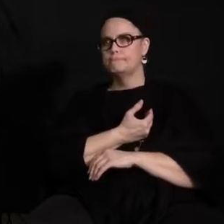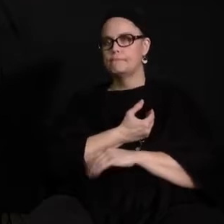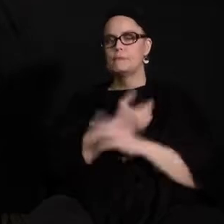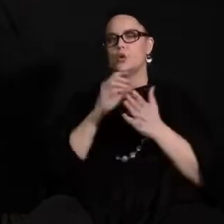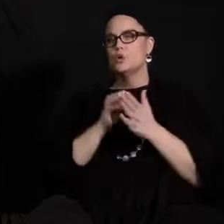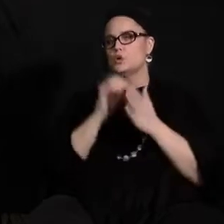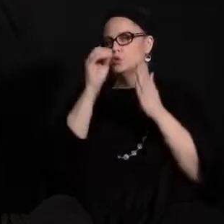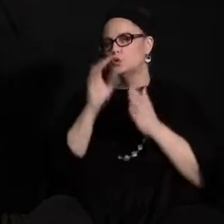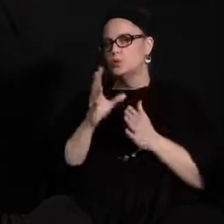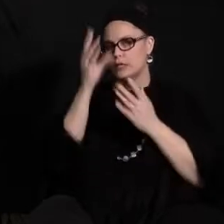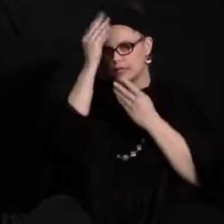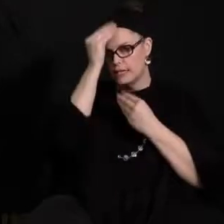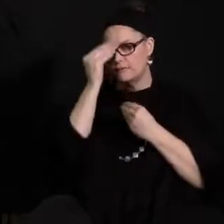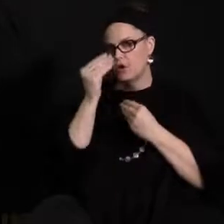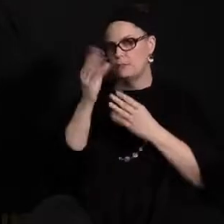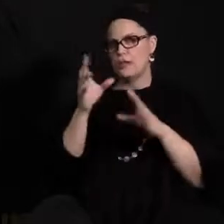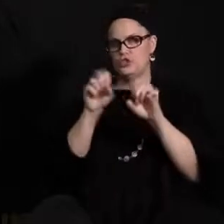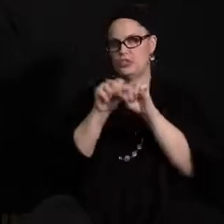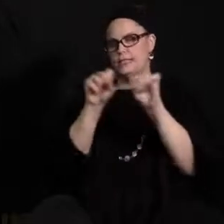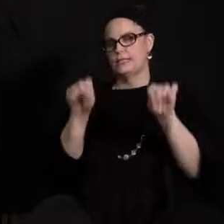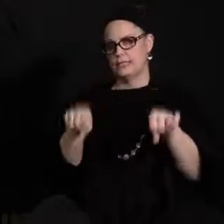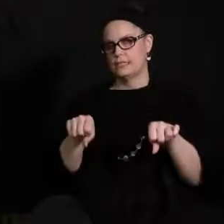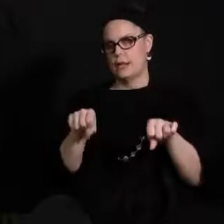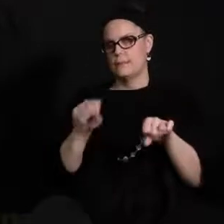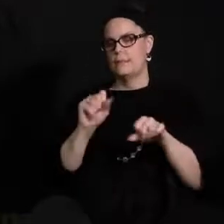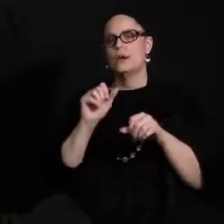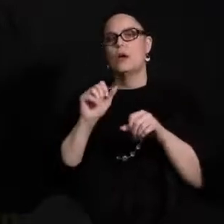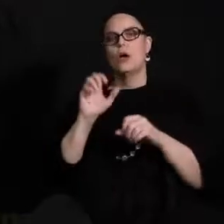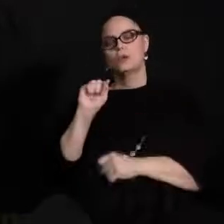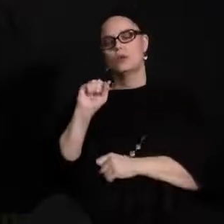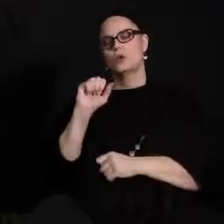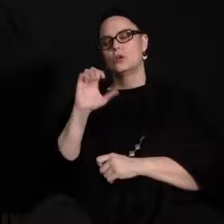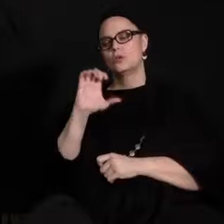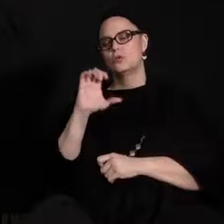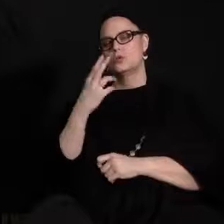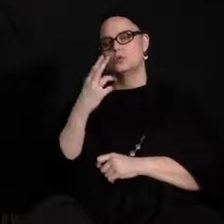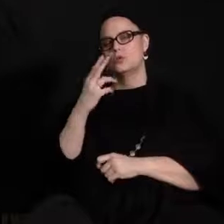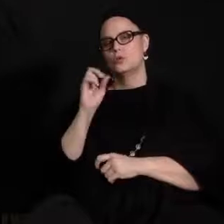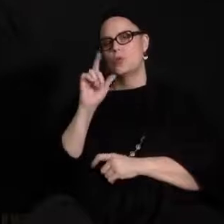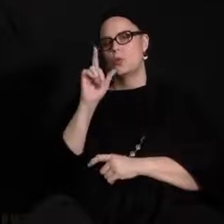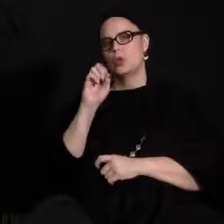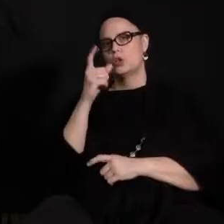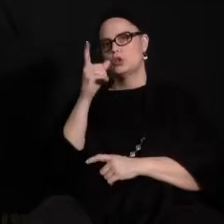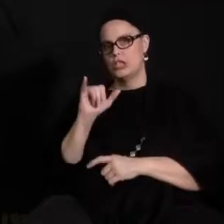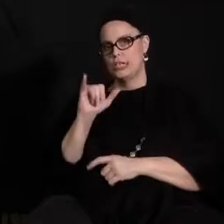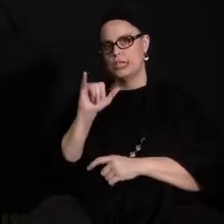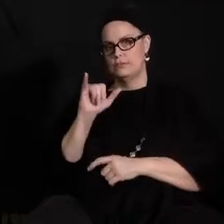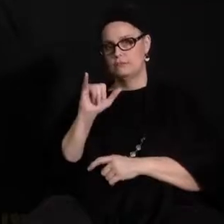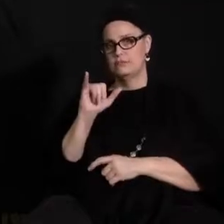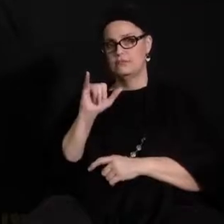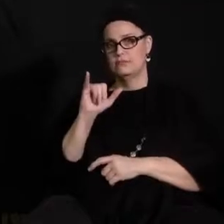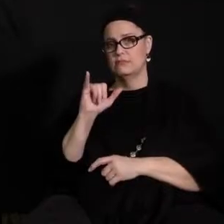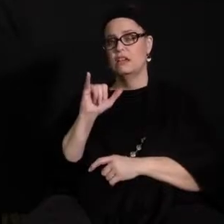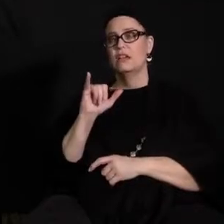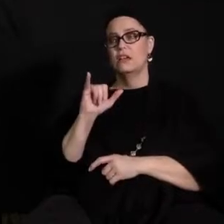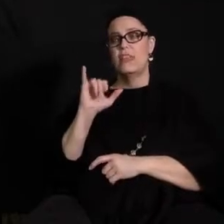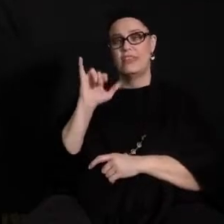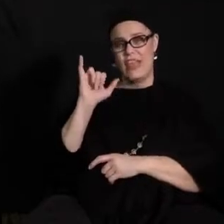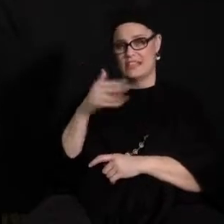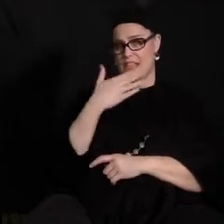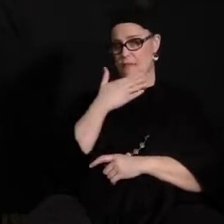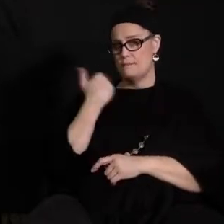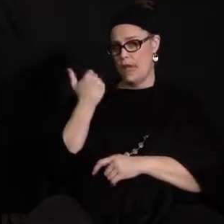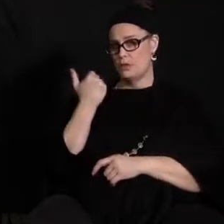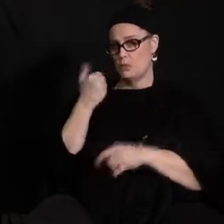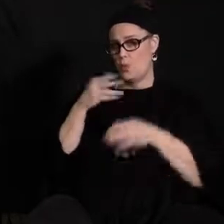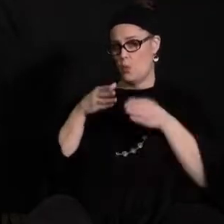student information system or the Schoology platform is the best way to get